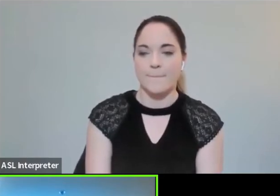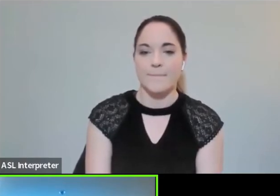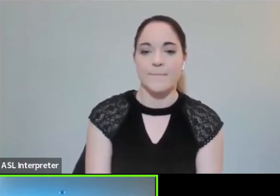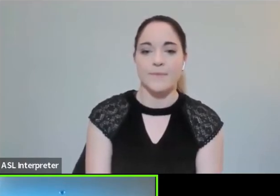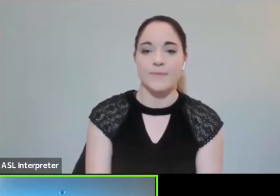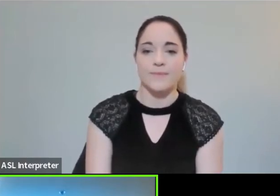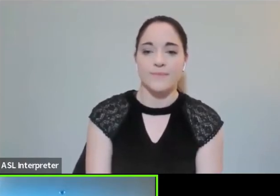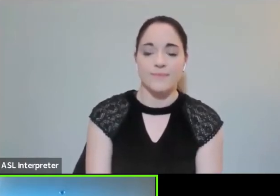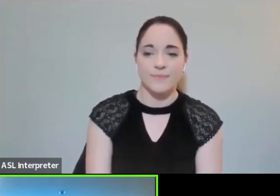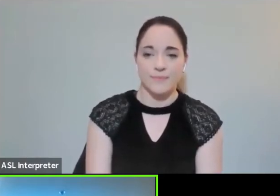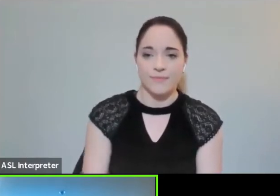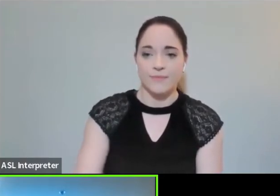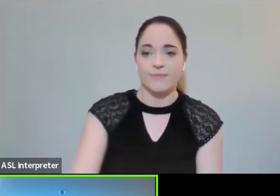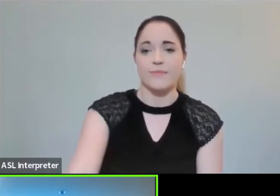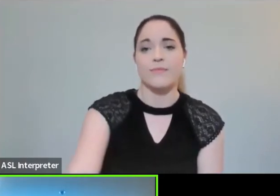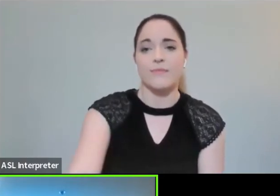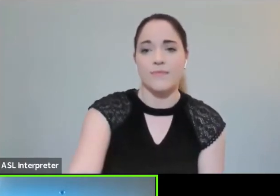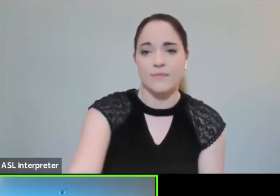Are Thirsty